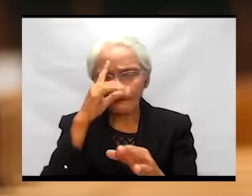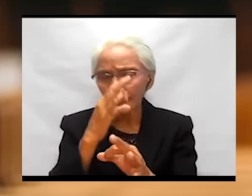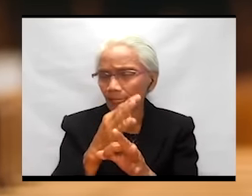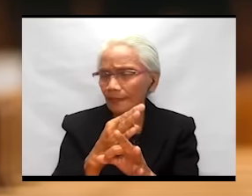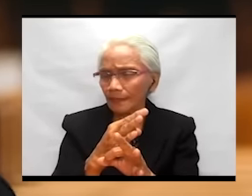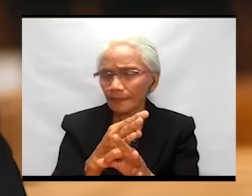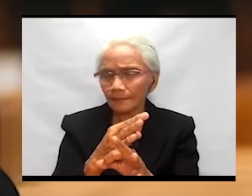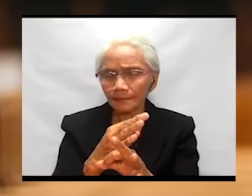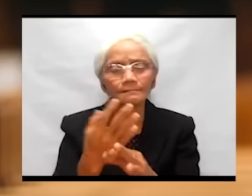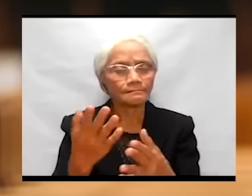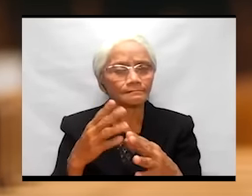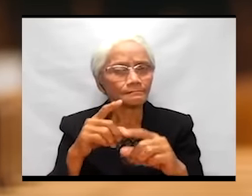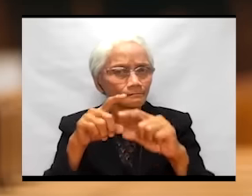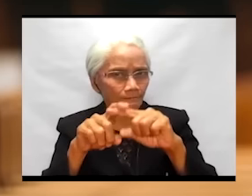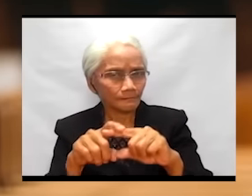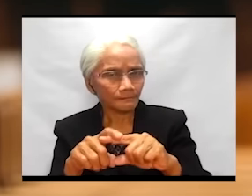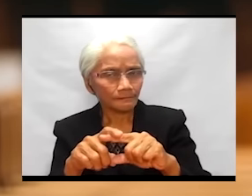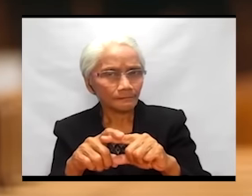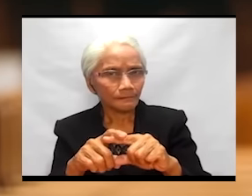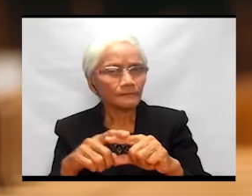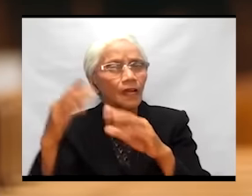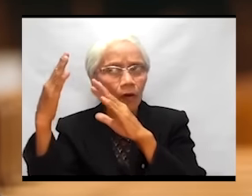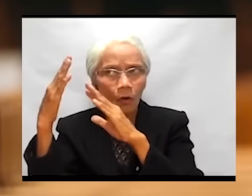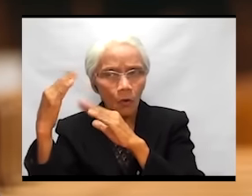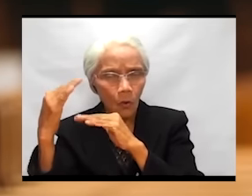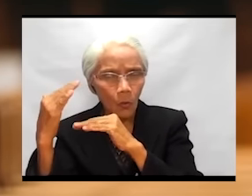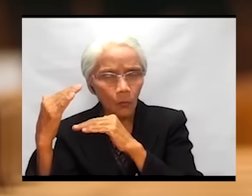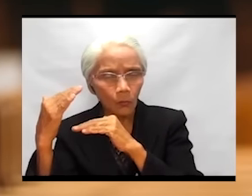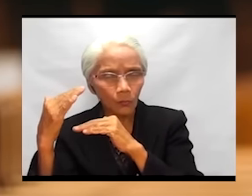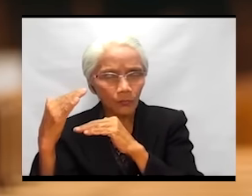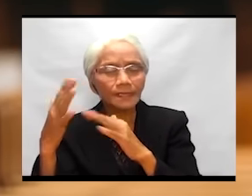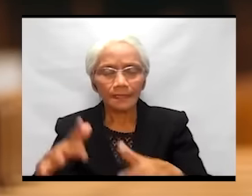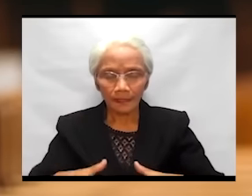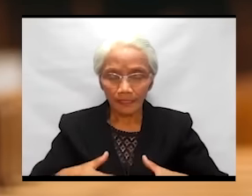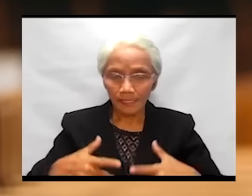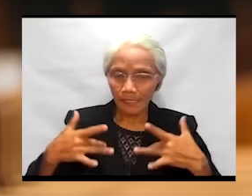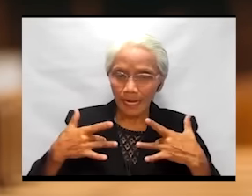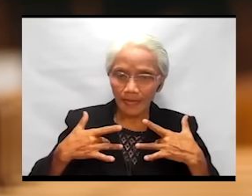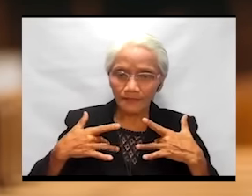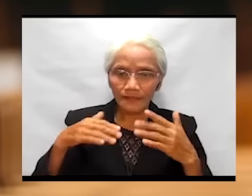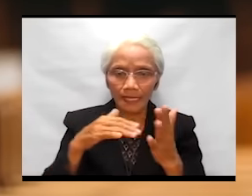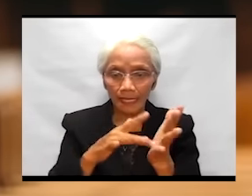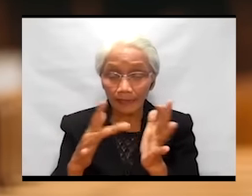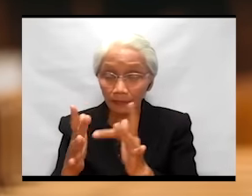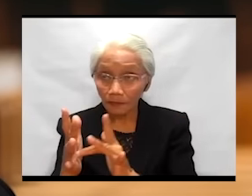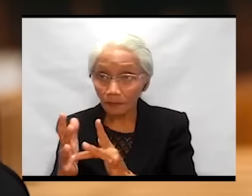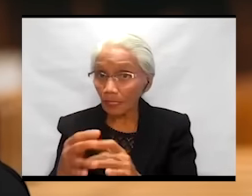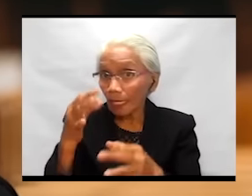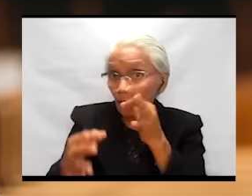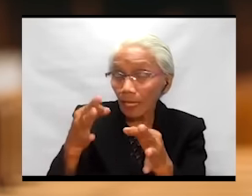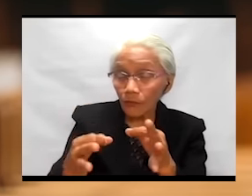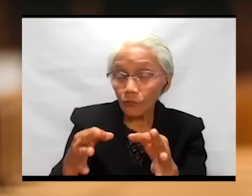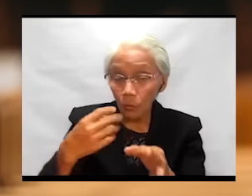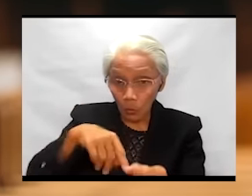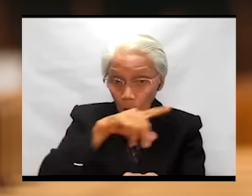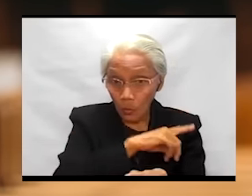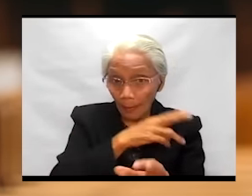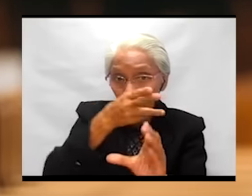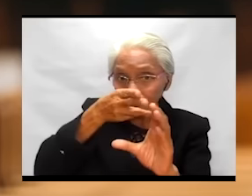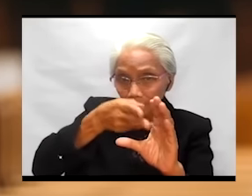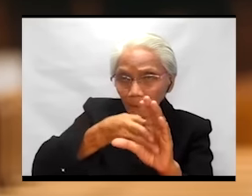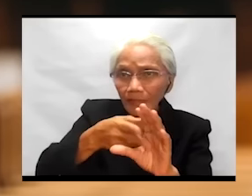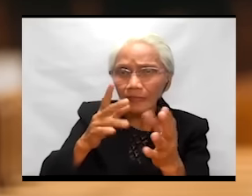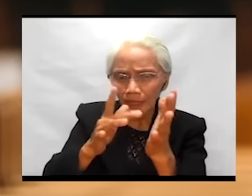basis of what we hope for, that there is life in Jesus. And if we join